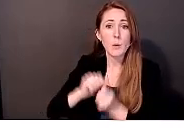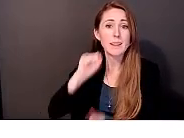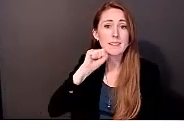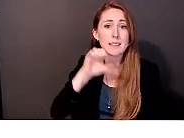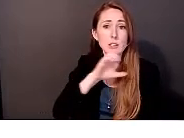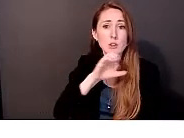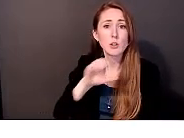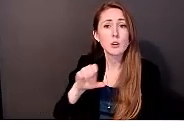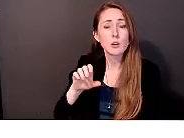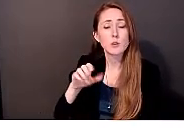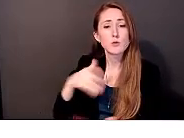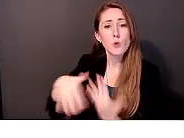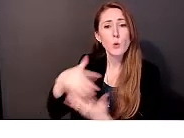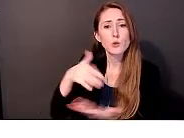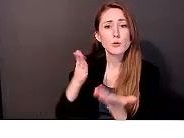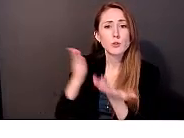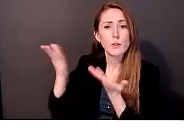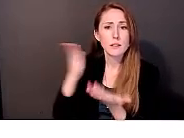Services.